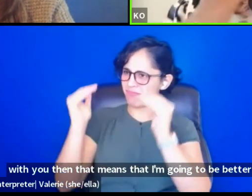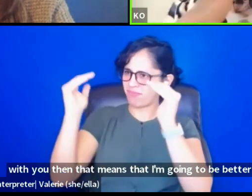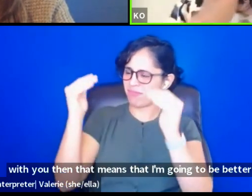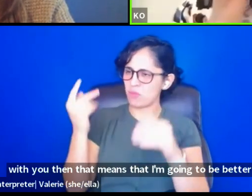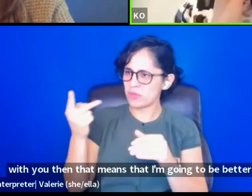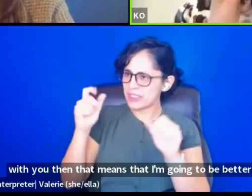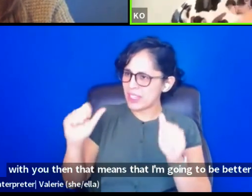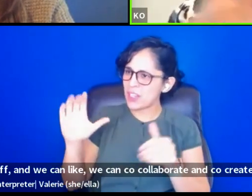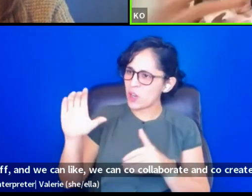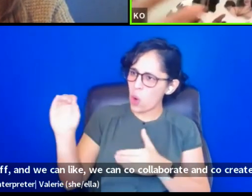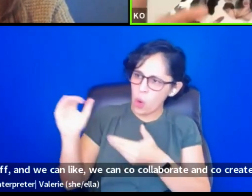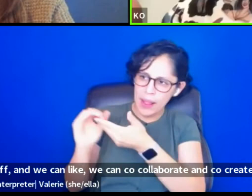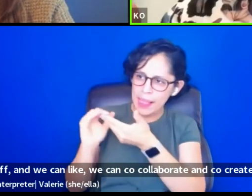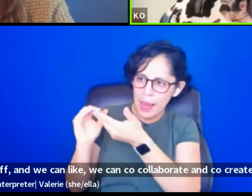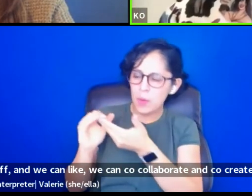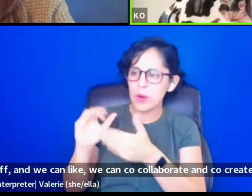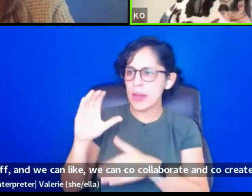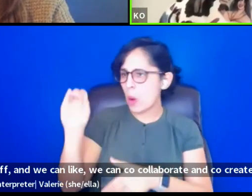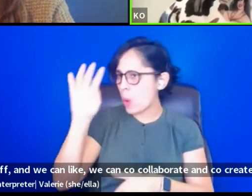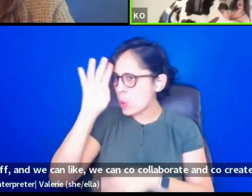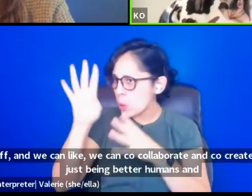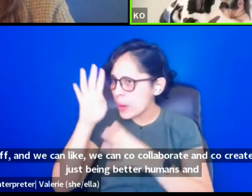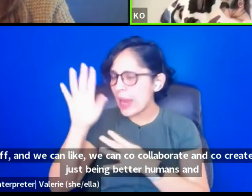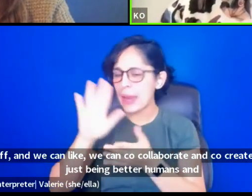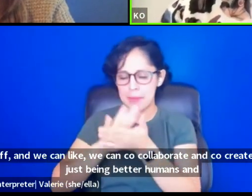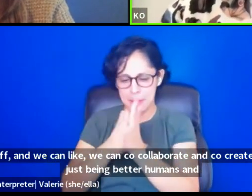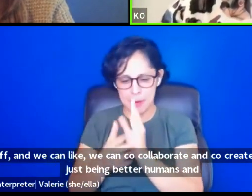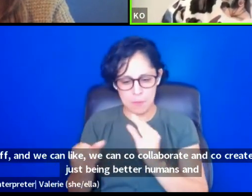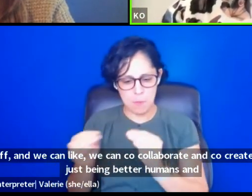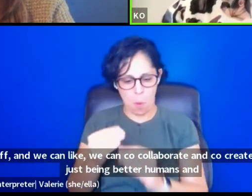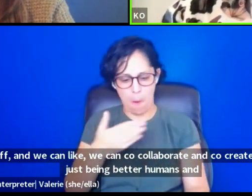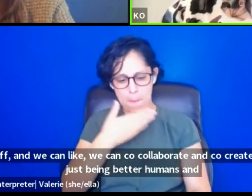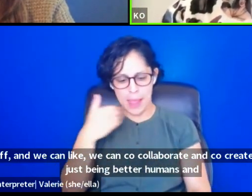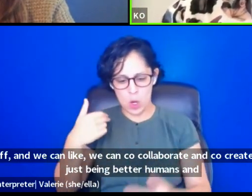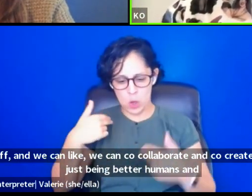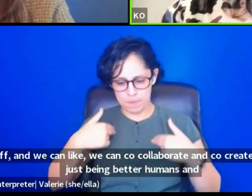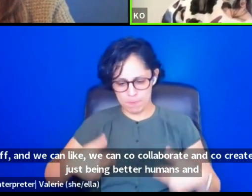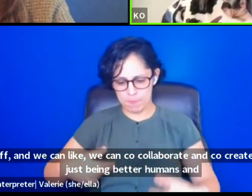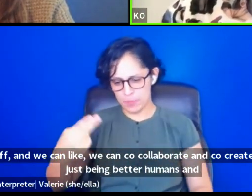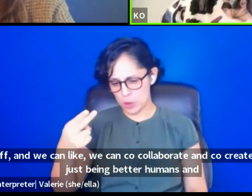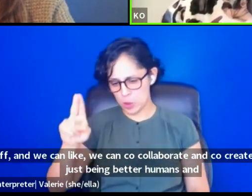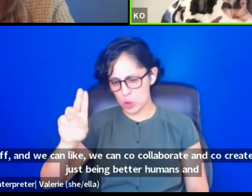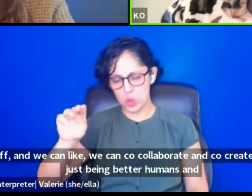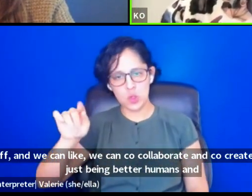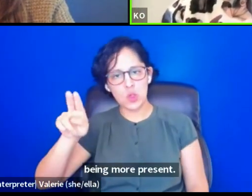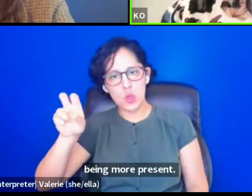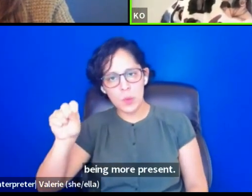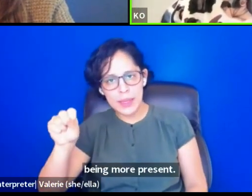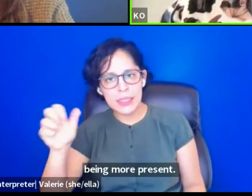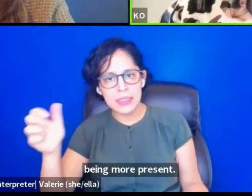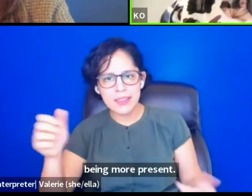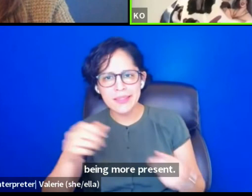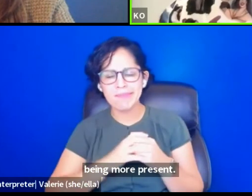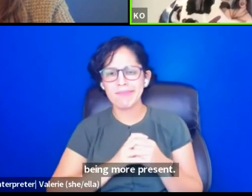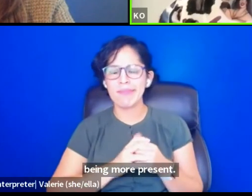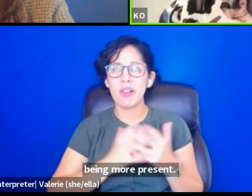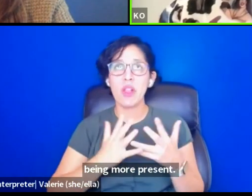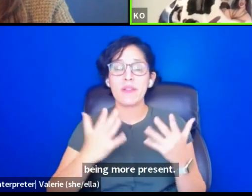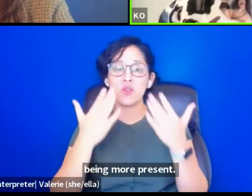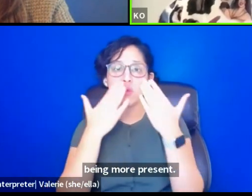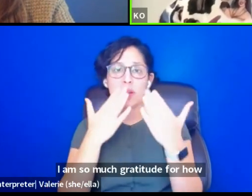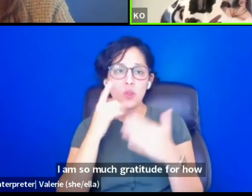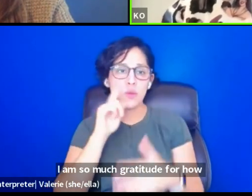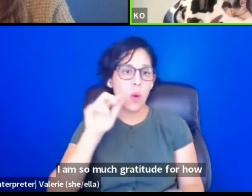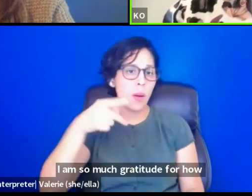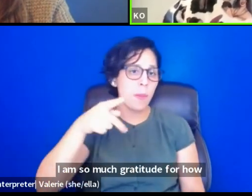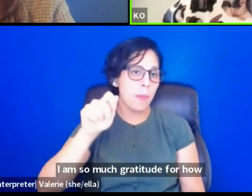-create on just being better humans and being more present. Um, I, am so much gratitude for pal